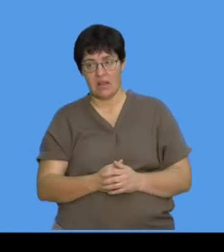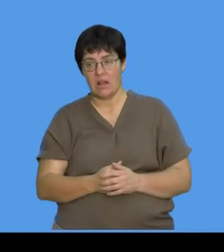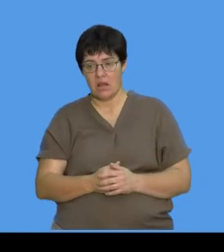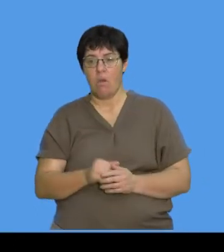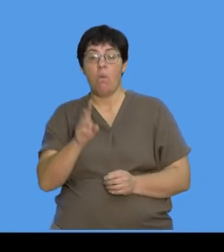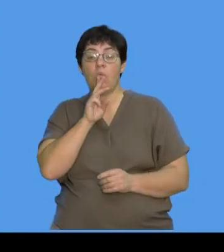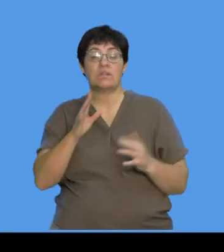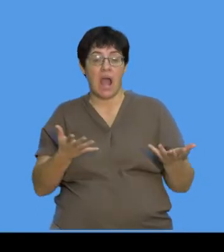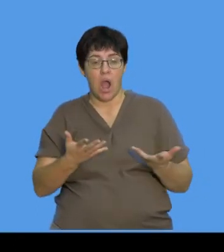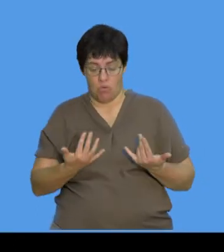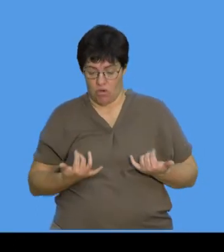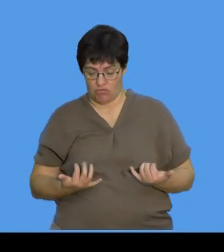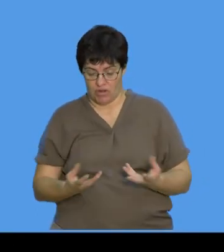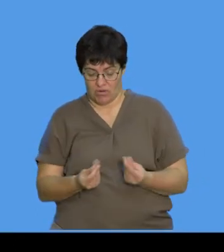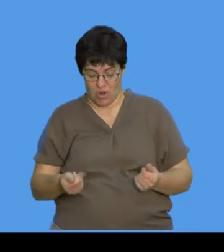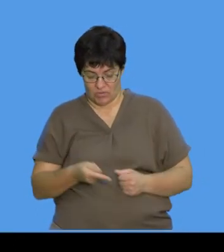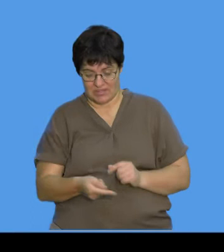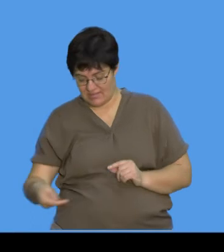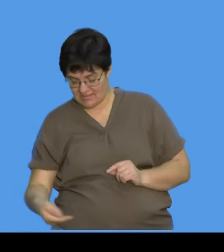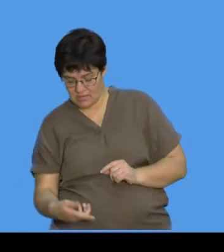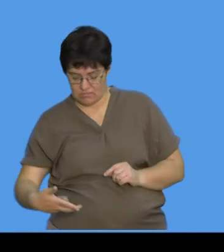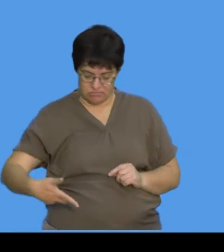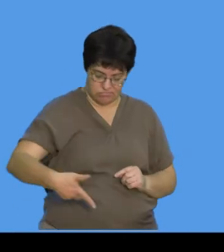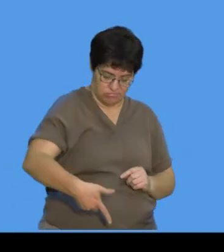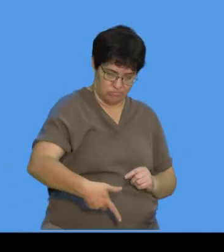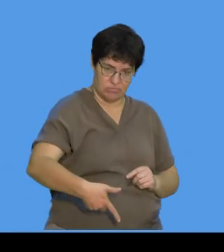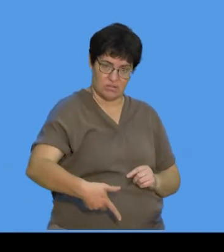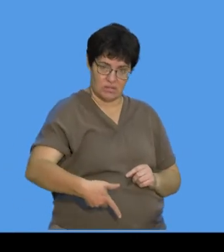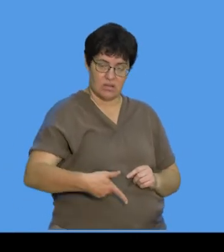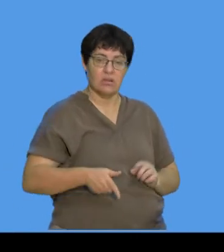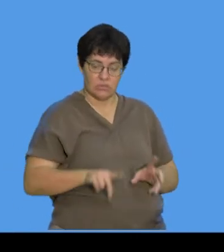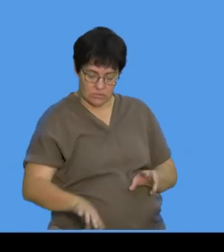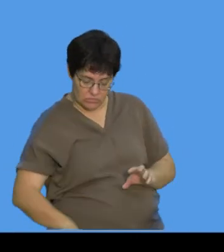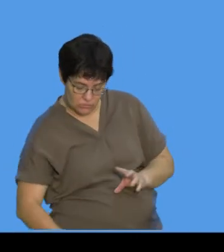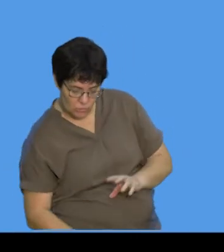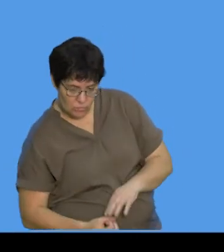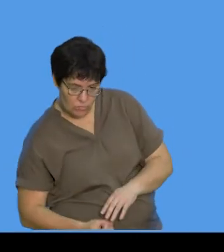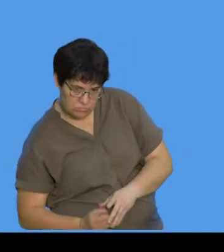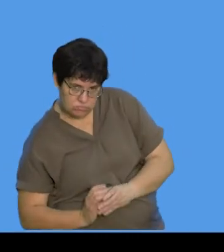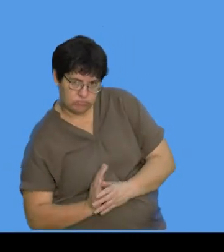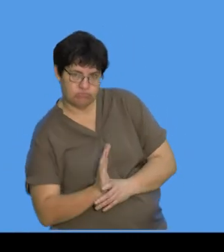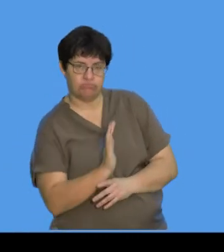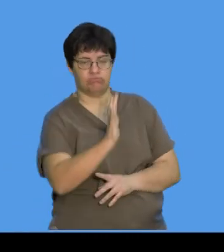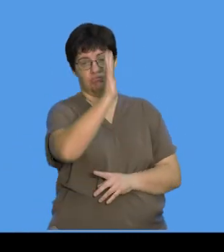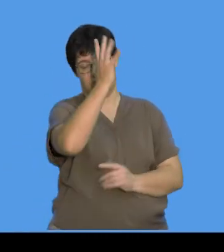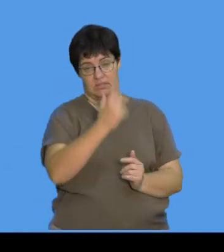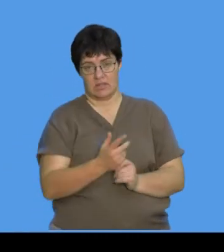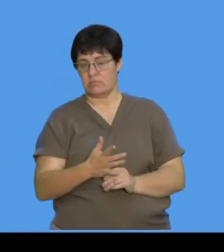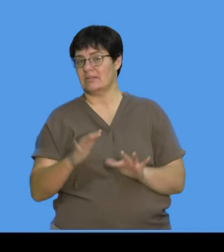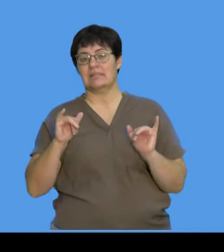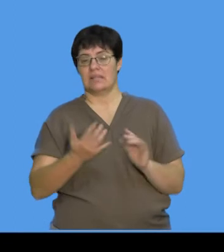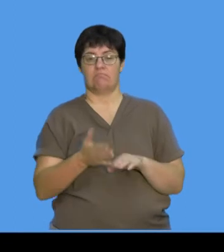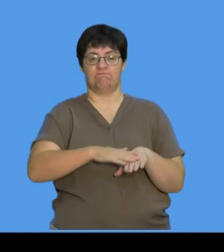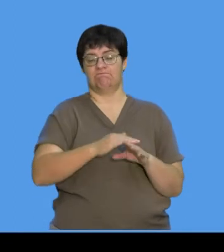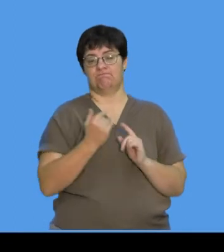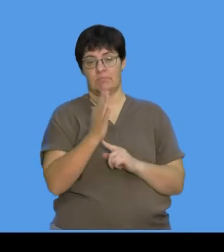system that just waters the ground underneath. So, the water is in the ground, and it seeps into the ground,